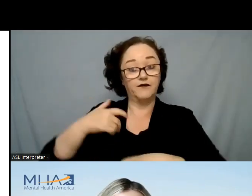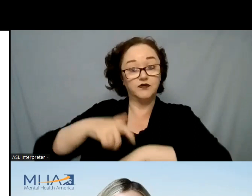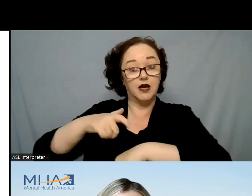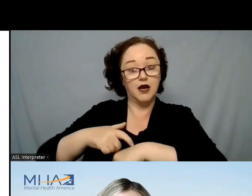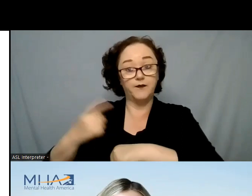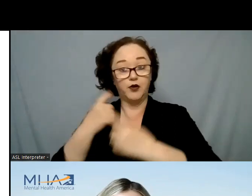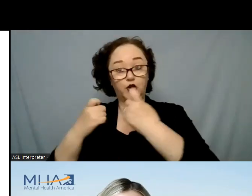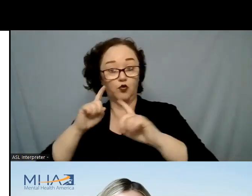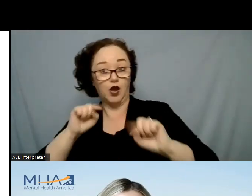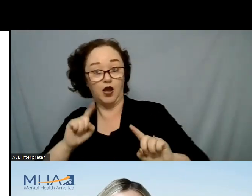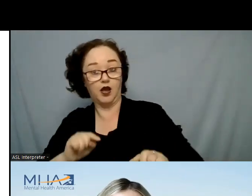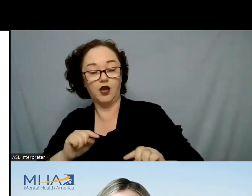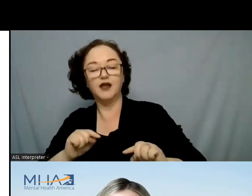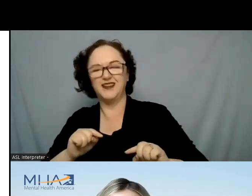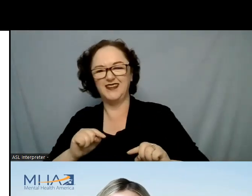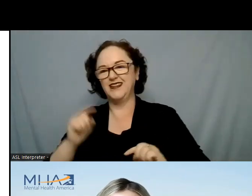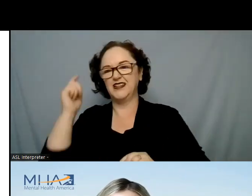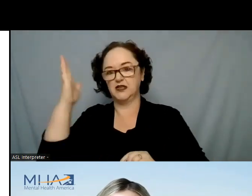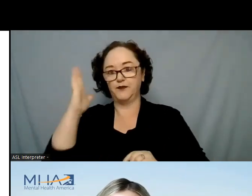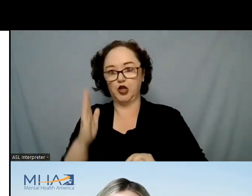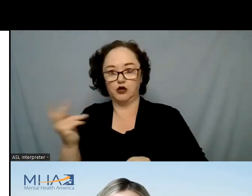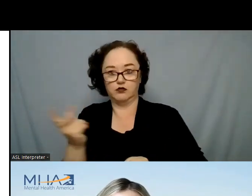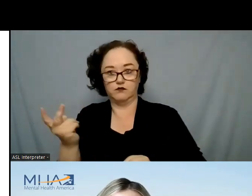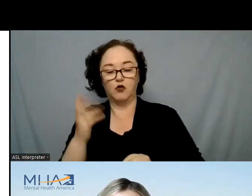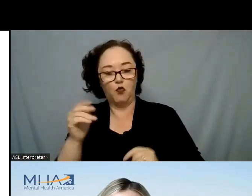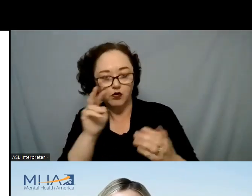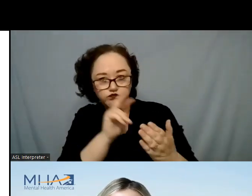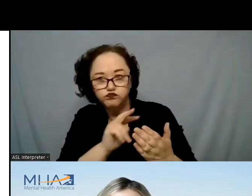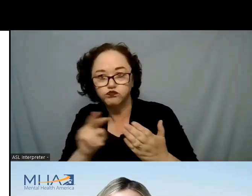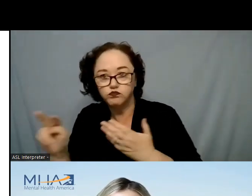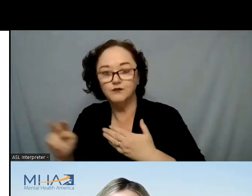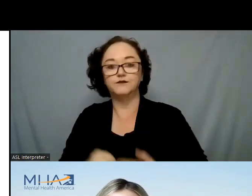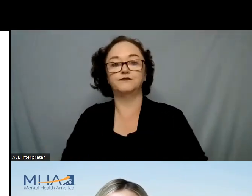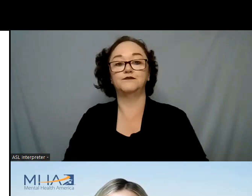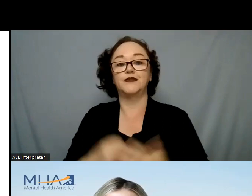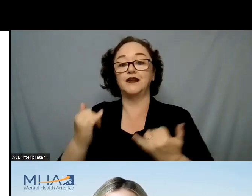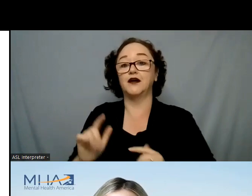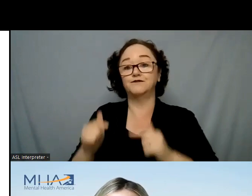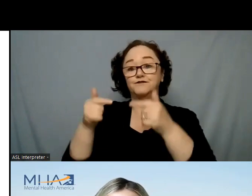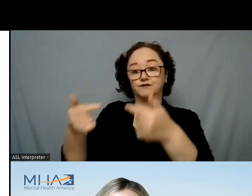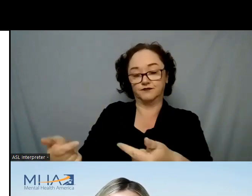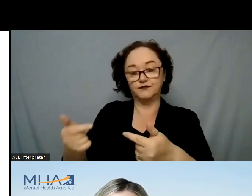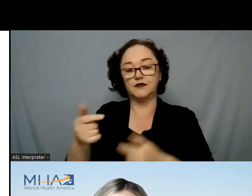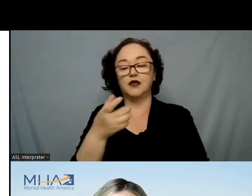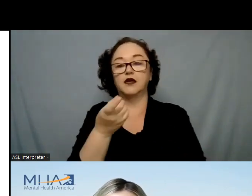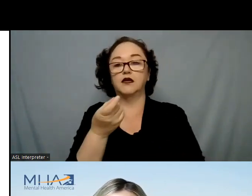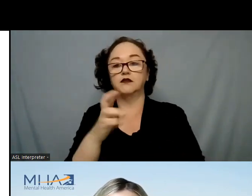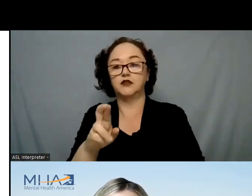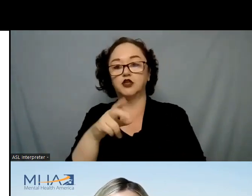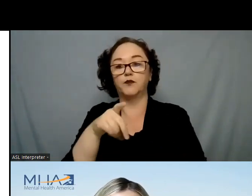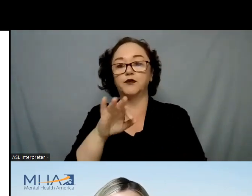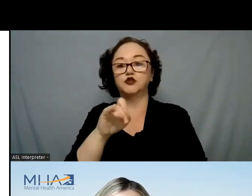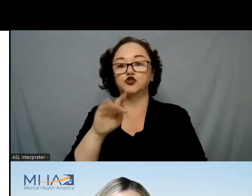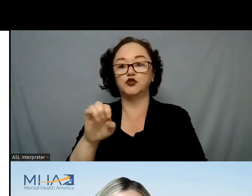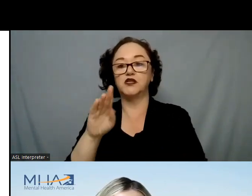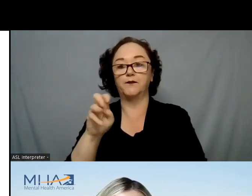our speakers will go through those. So, I will now hand it off to our speakers, Dr. Patrice Berry and Dr. Frederica